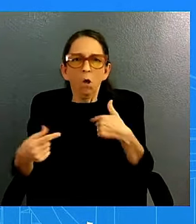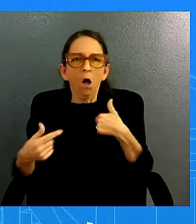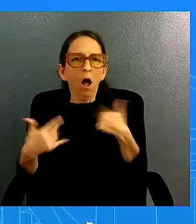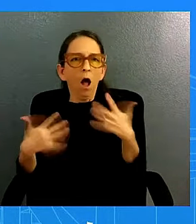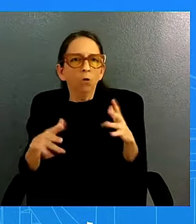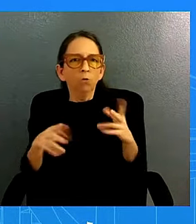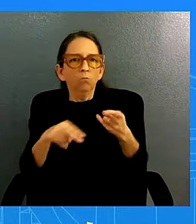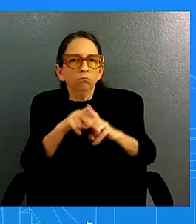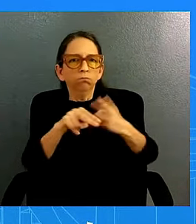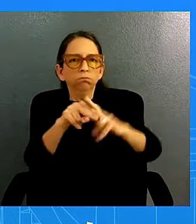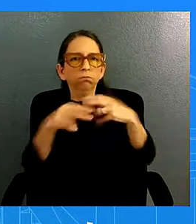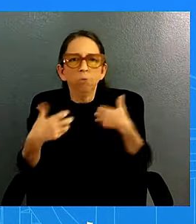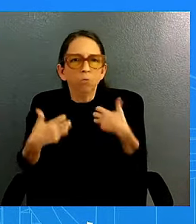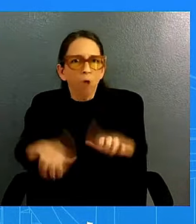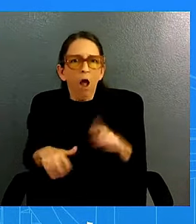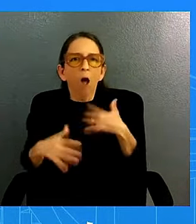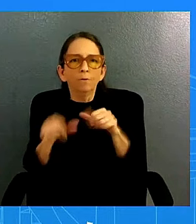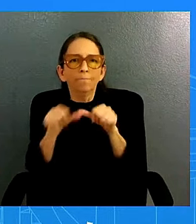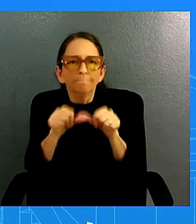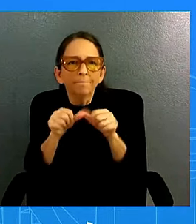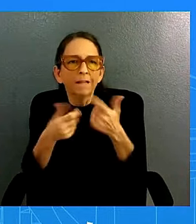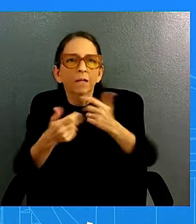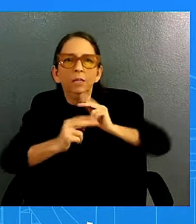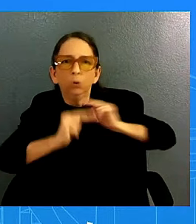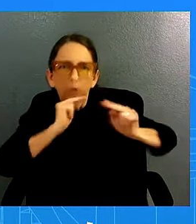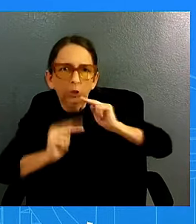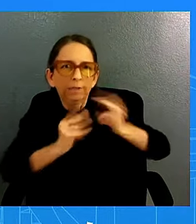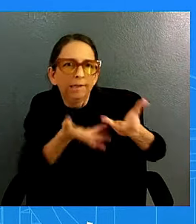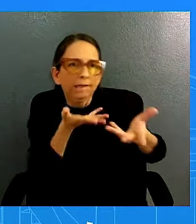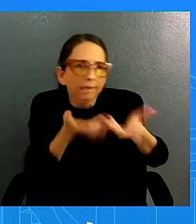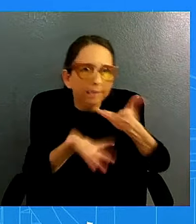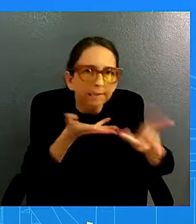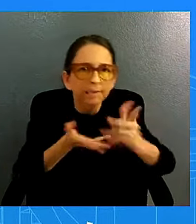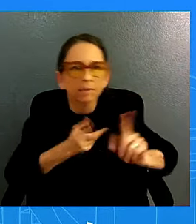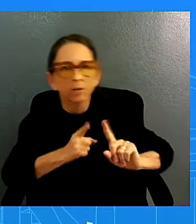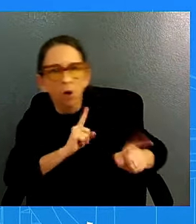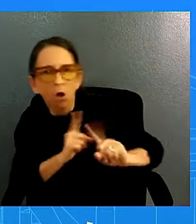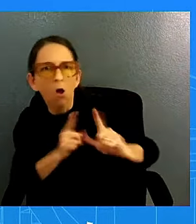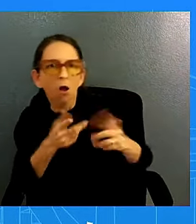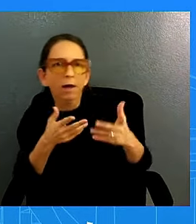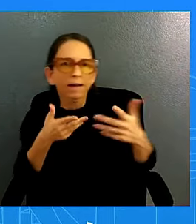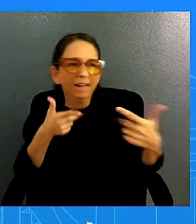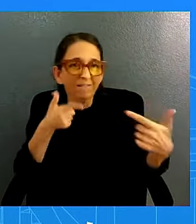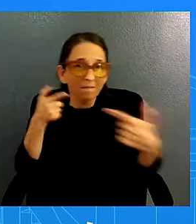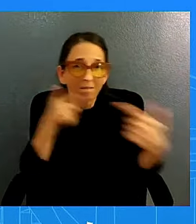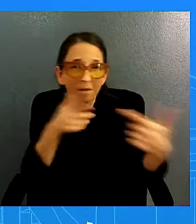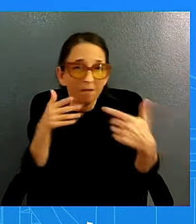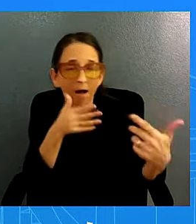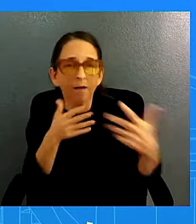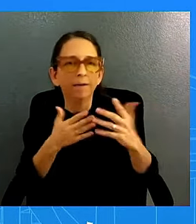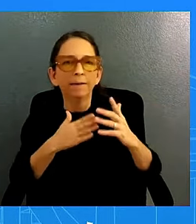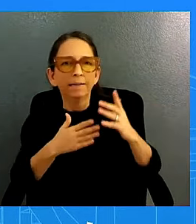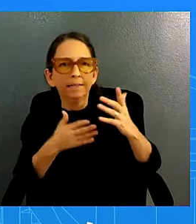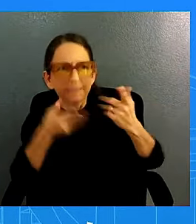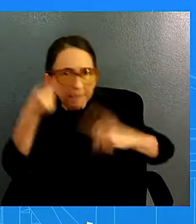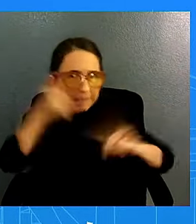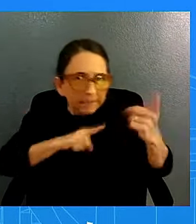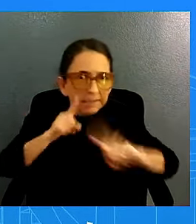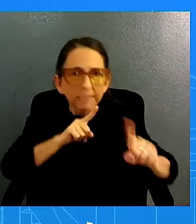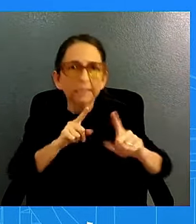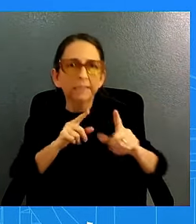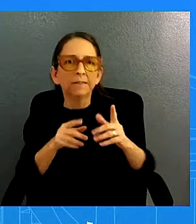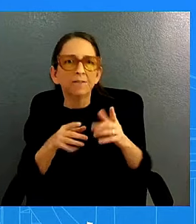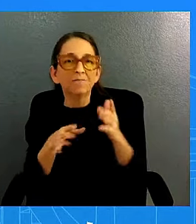this is why the ceasefire deal uh is is so important this is why we're continuing to to uh uh